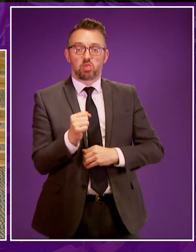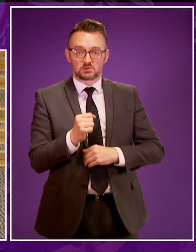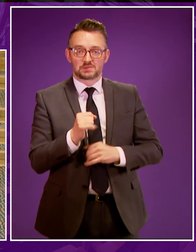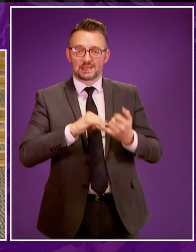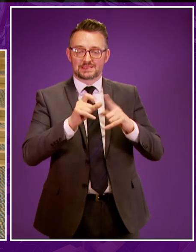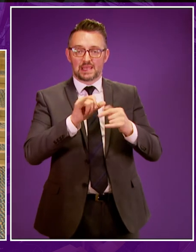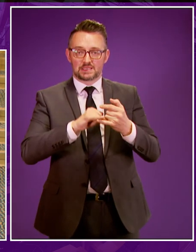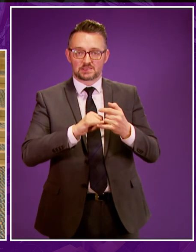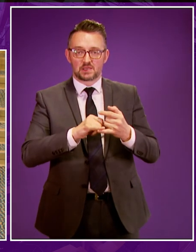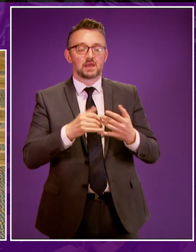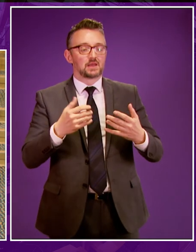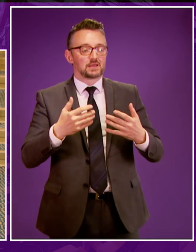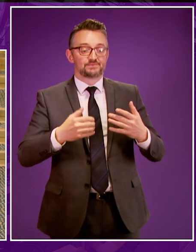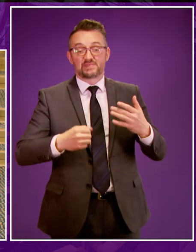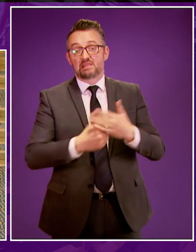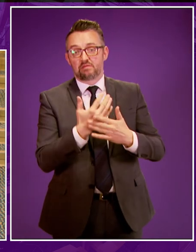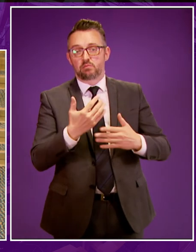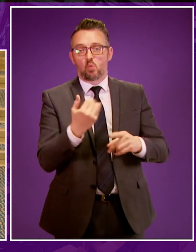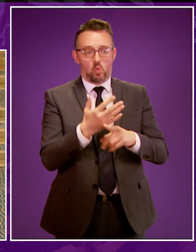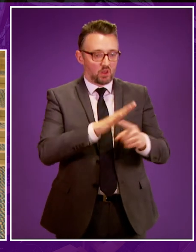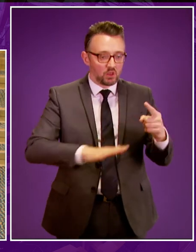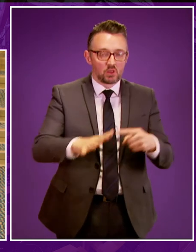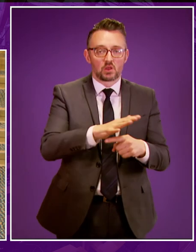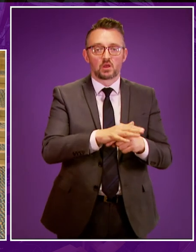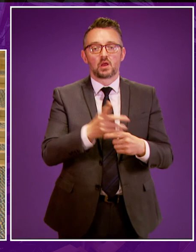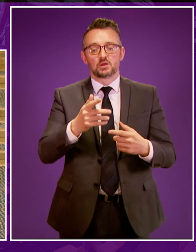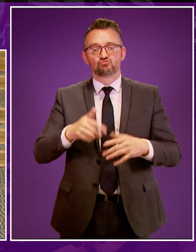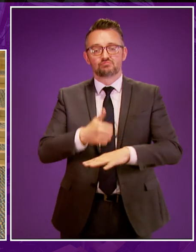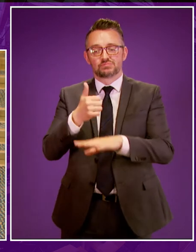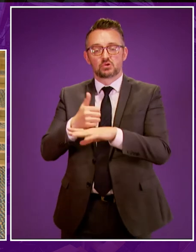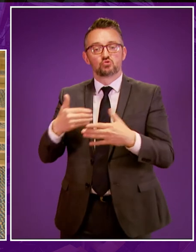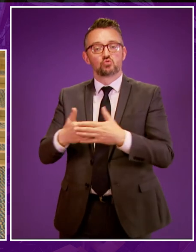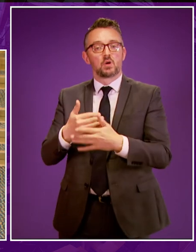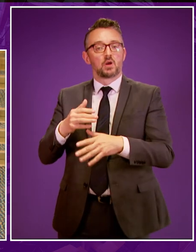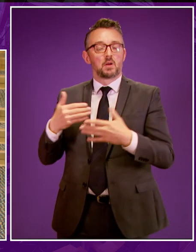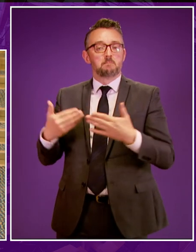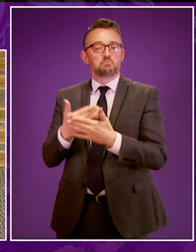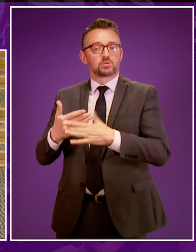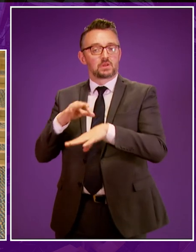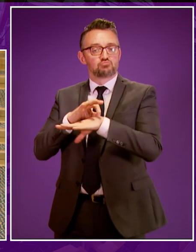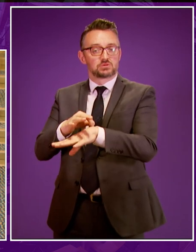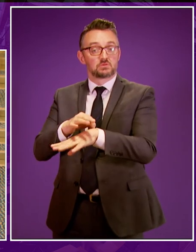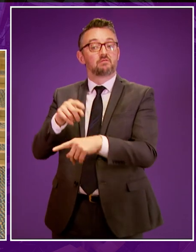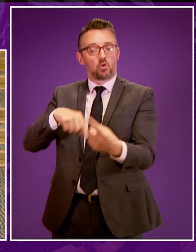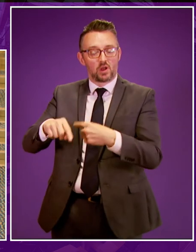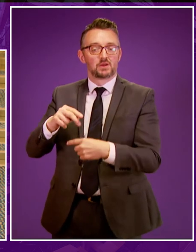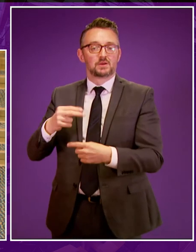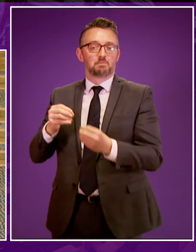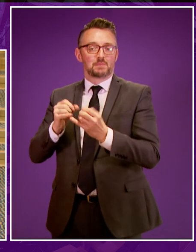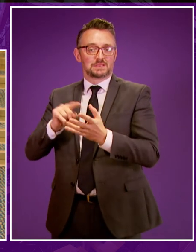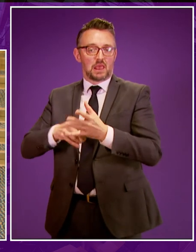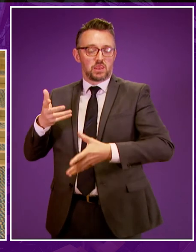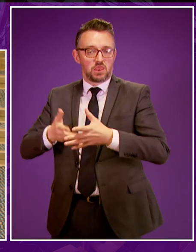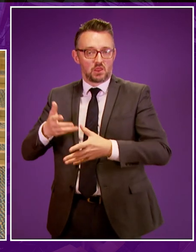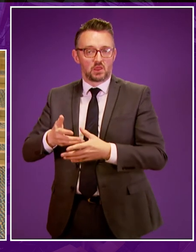young workforce we'll be looking at awarding the highest level of modern apprenticeship funding for BSL users within their chosen framework and promoting